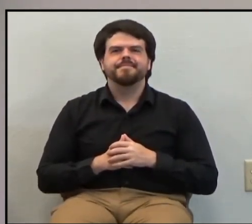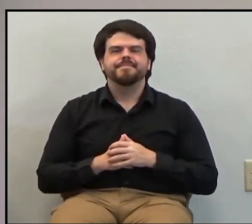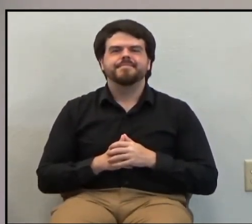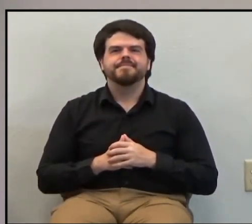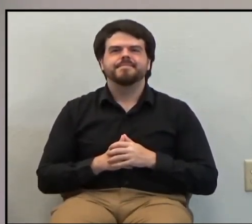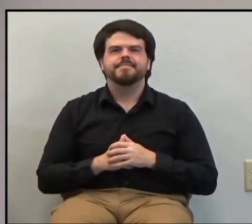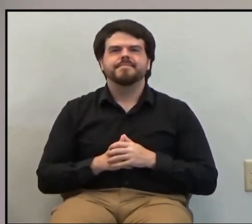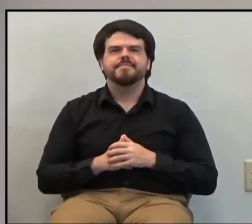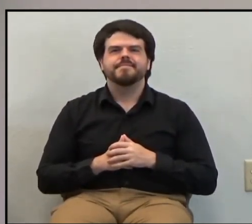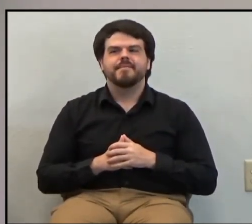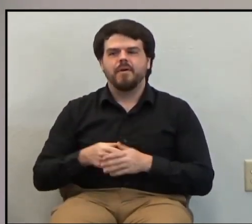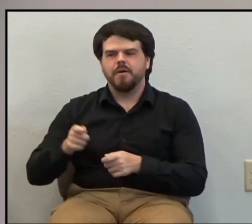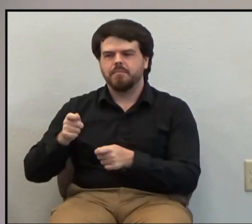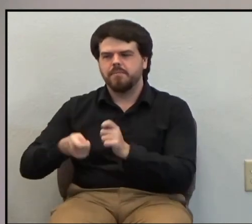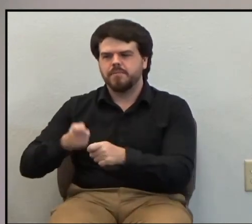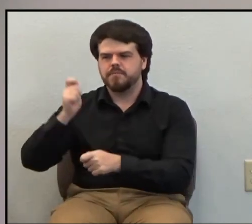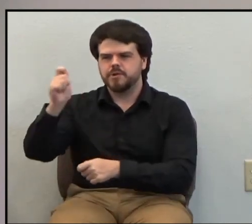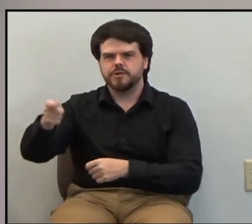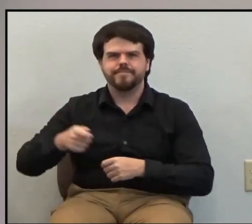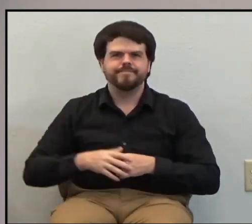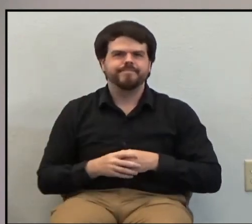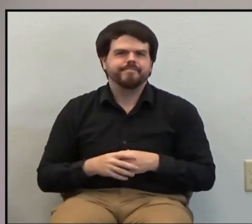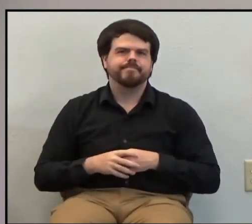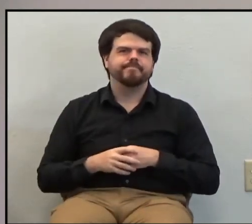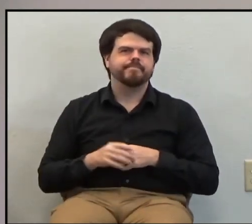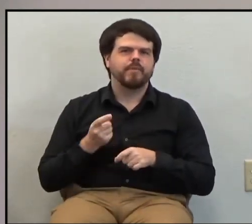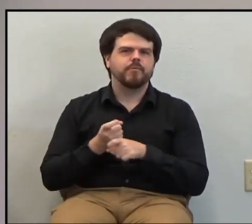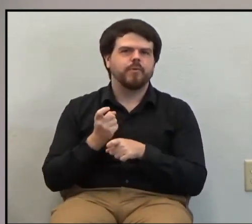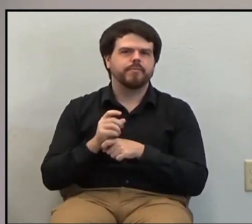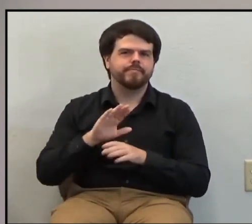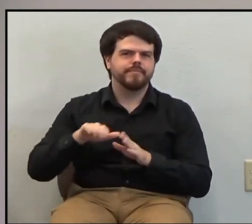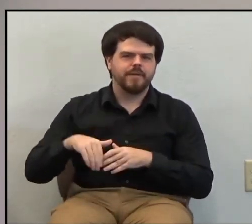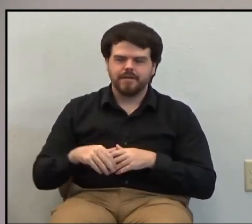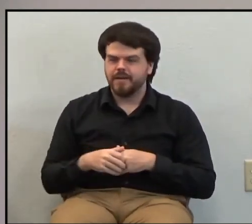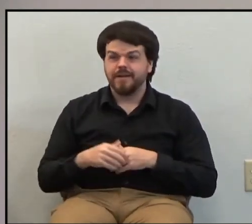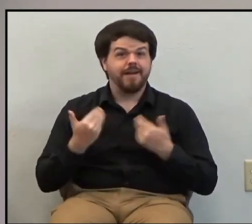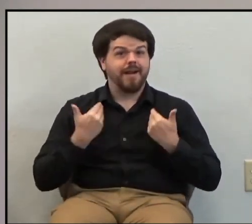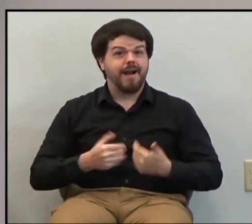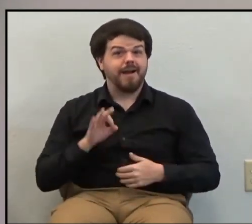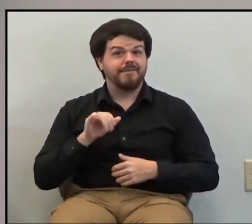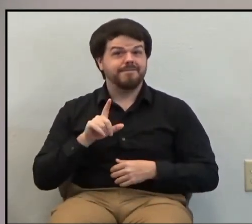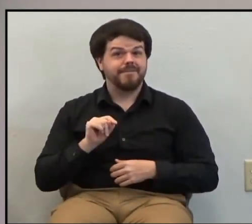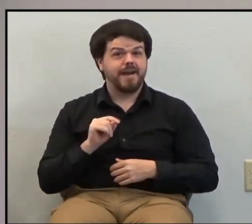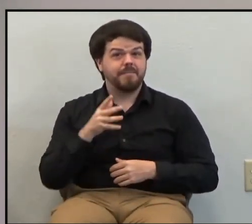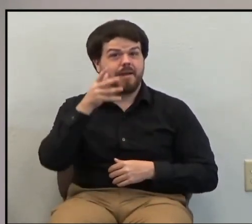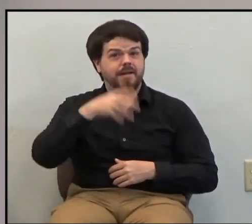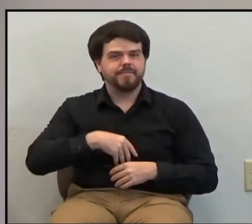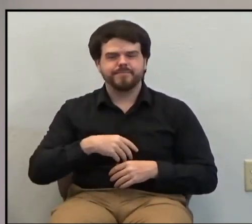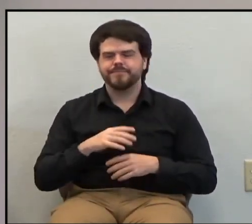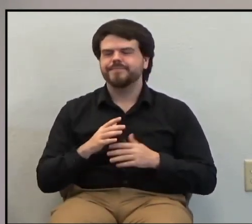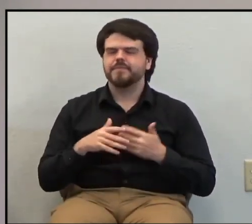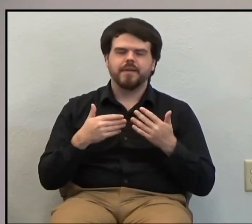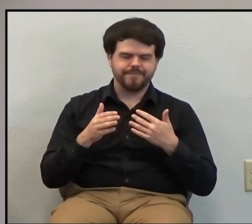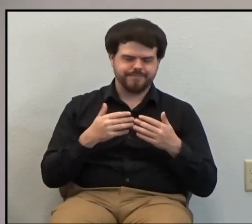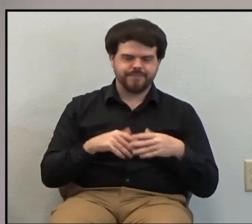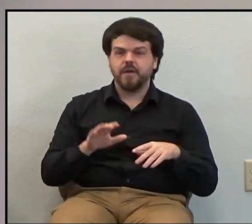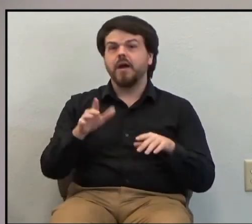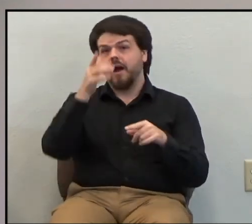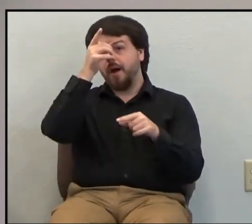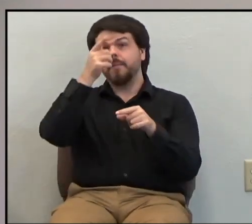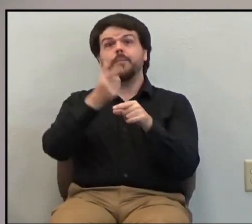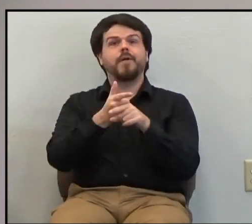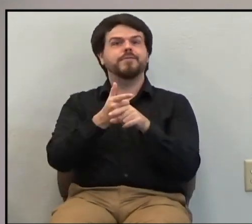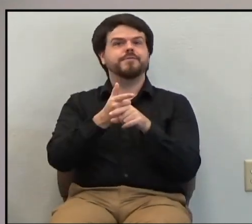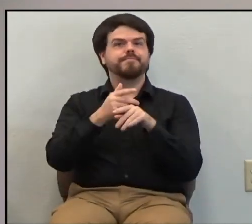Bada boom, bada bing. I'm in, Lord. Fat man. Brothers, brothers in Christ,